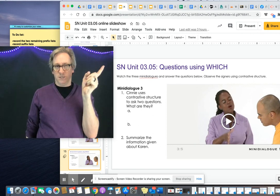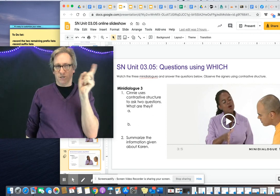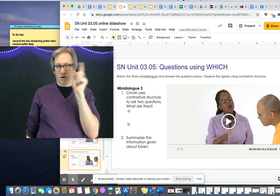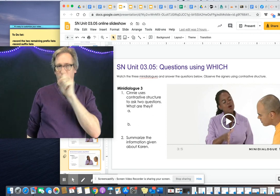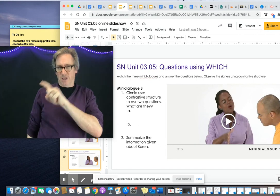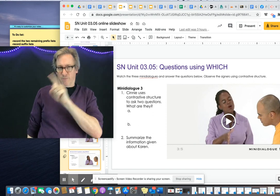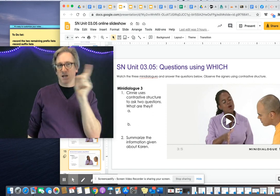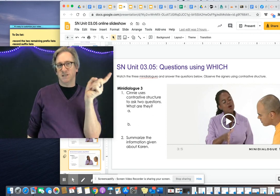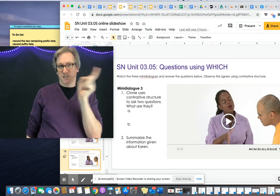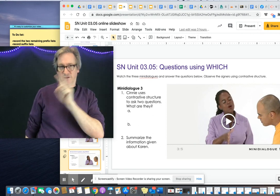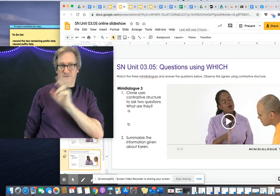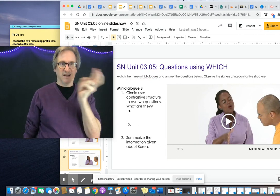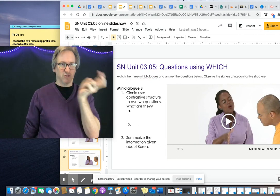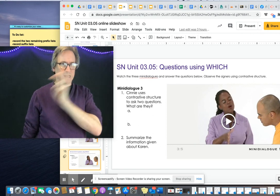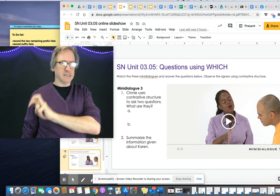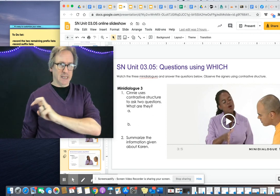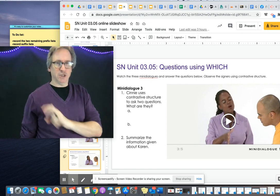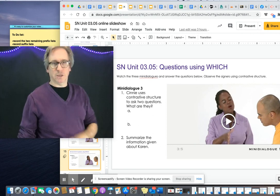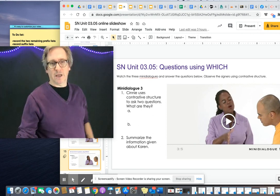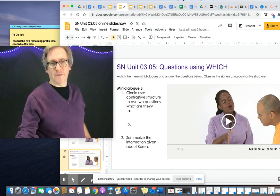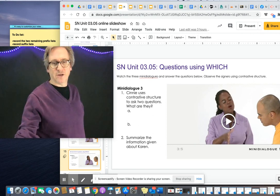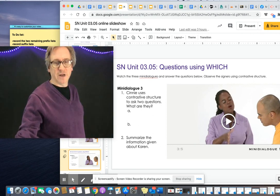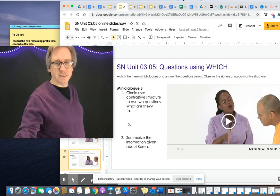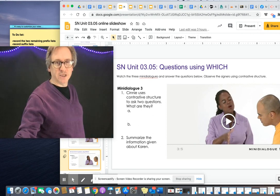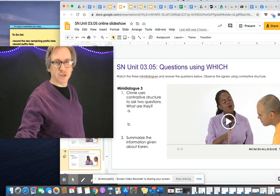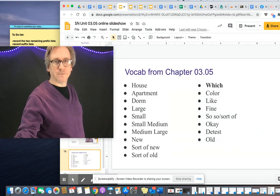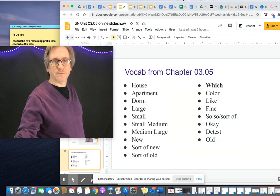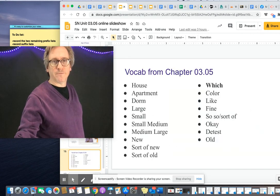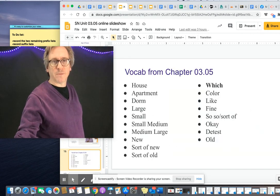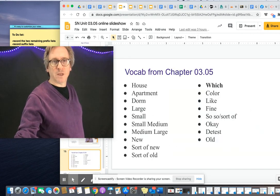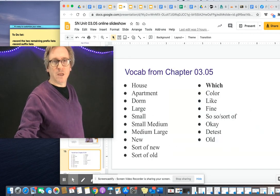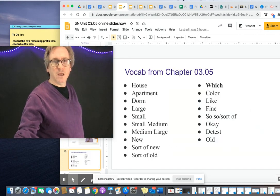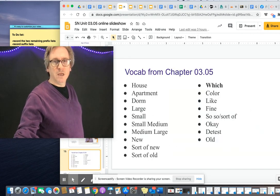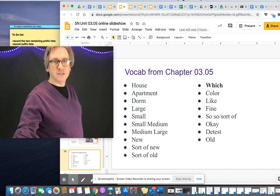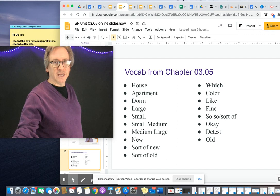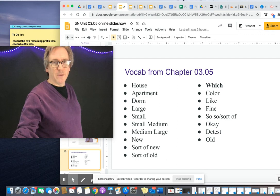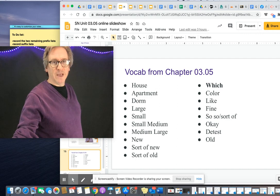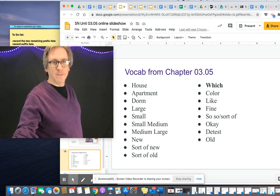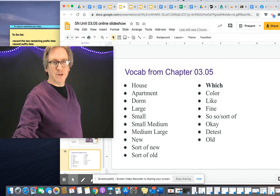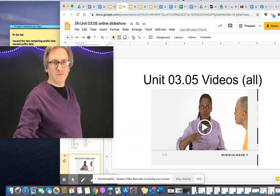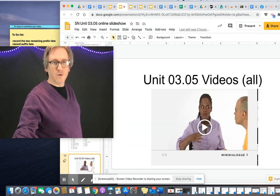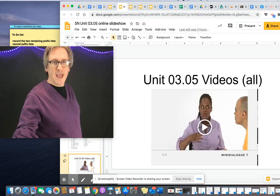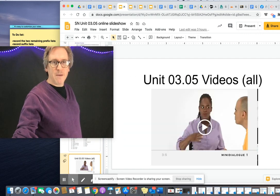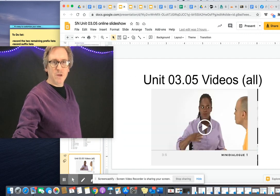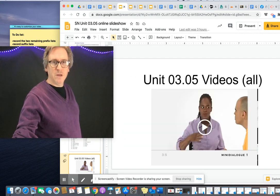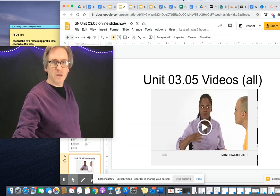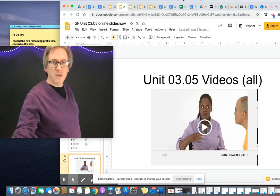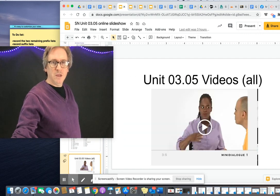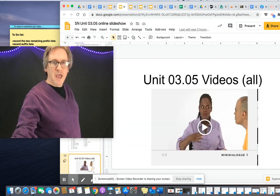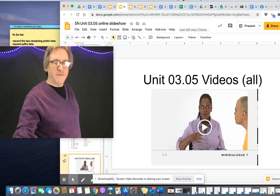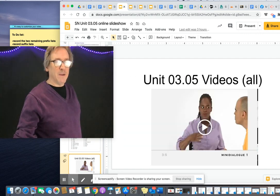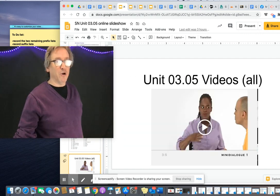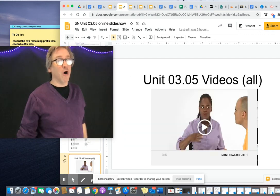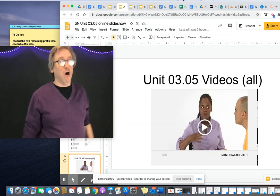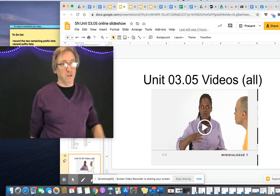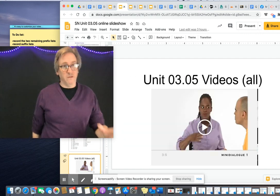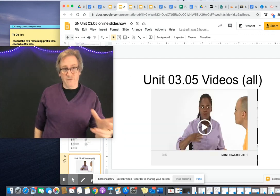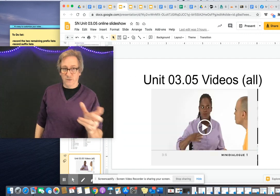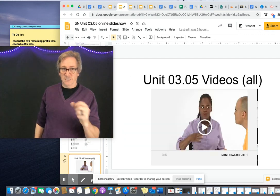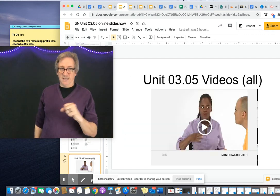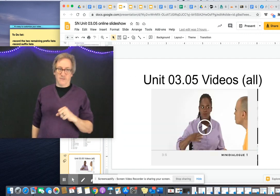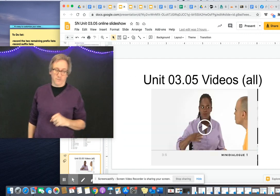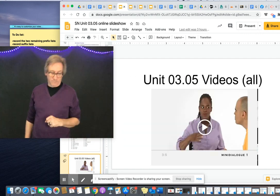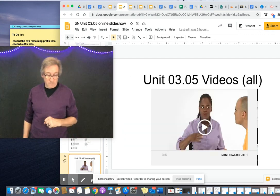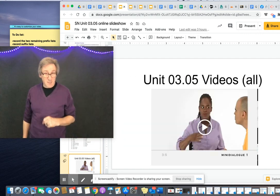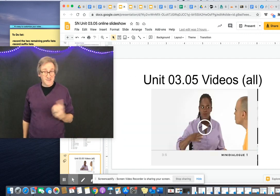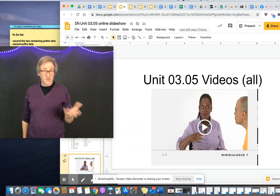Just starting you in that process of that translation and that transition. So again, we come to the vocab and then I put all the